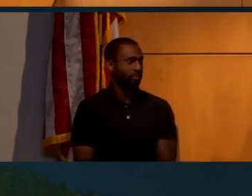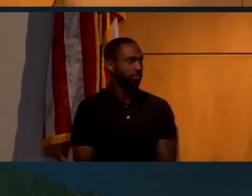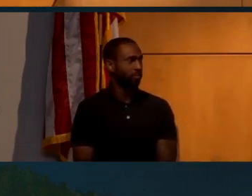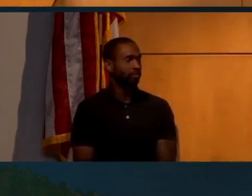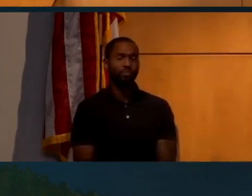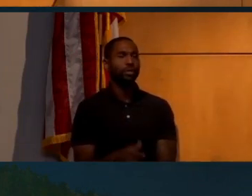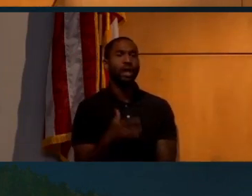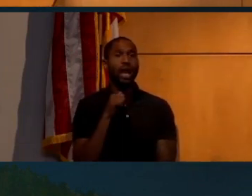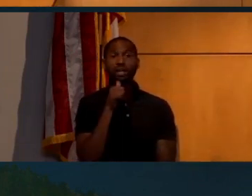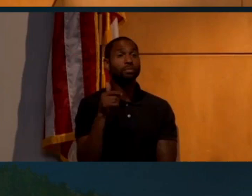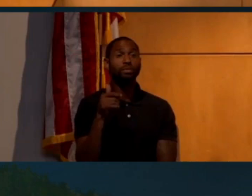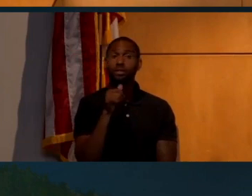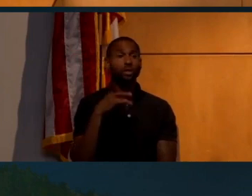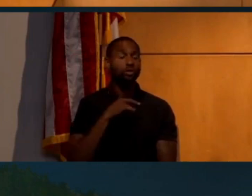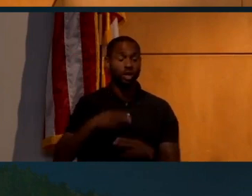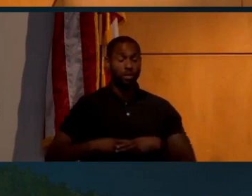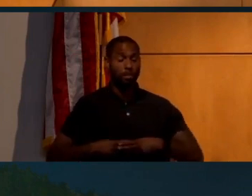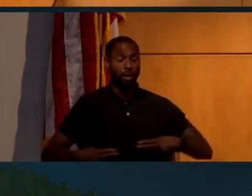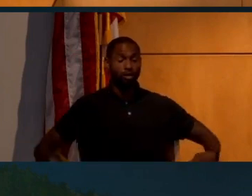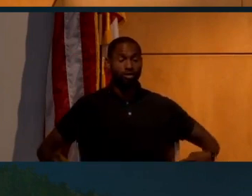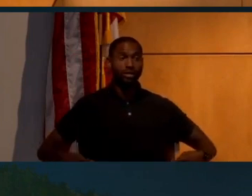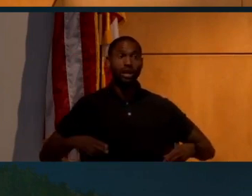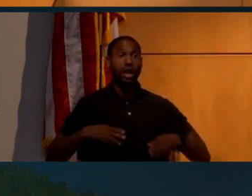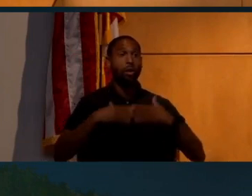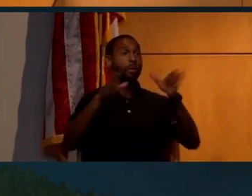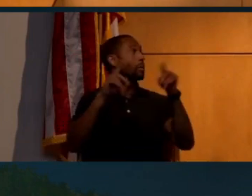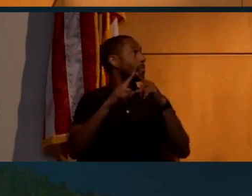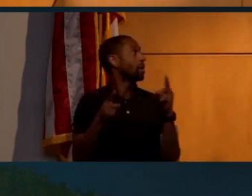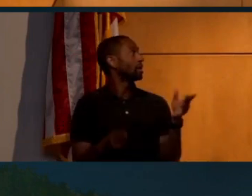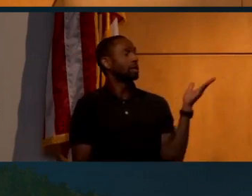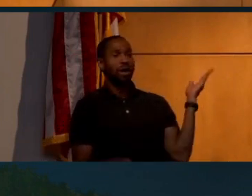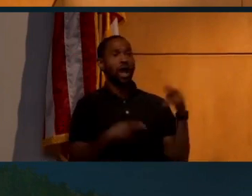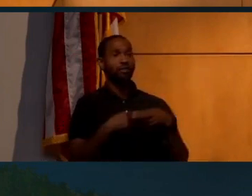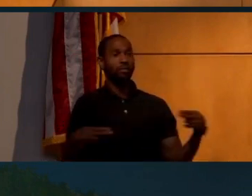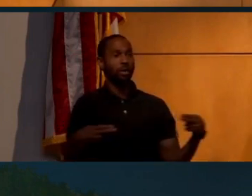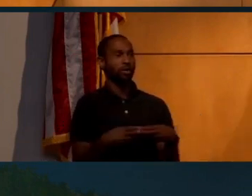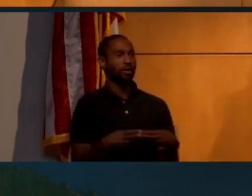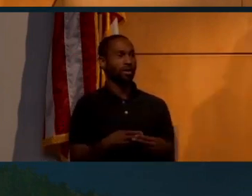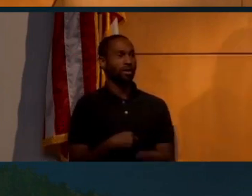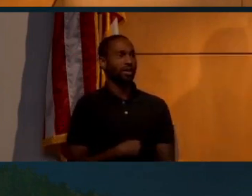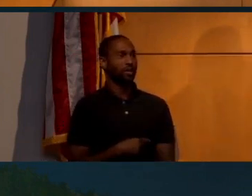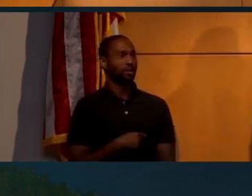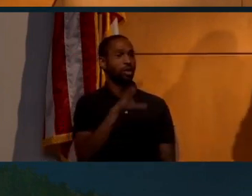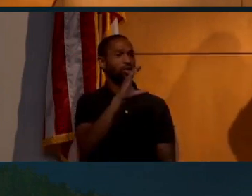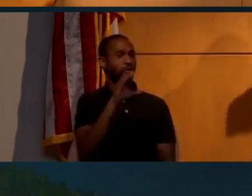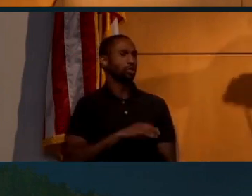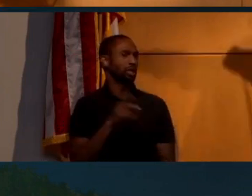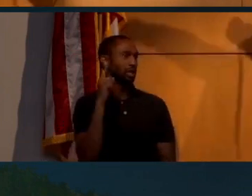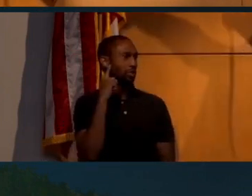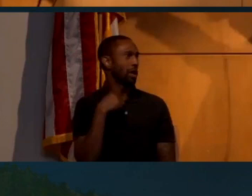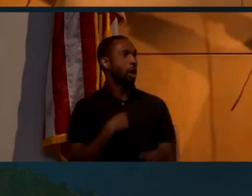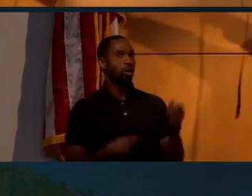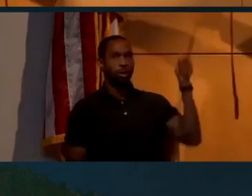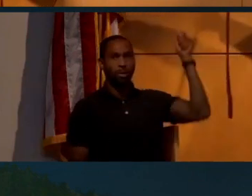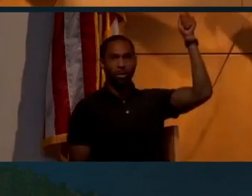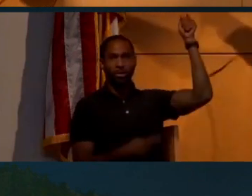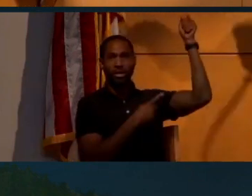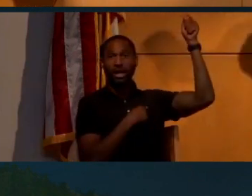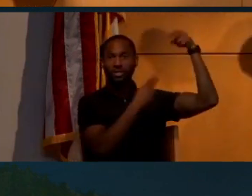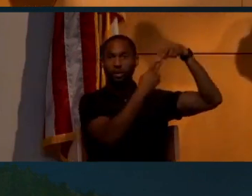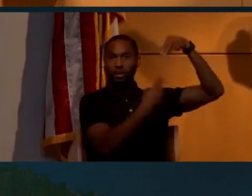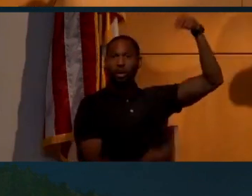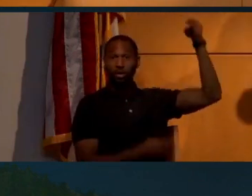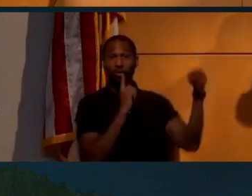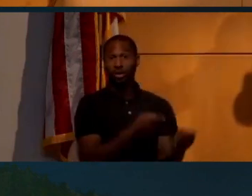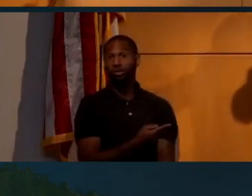I don't usually take off my belt in public, but here we are. I have a belt. I guess I should, so that the Zoom folks can hear. I'll hold this up here. This is a belt.